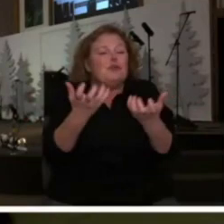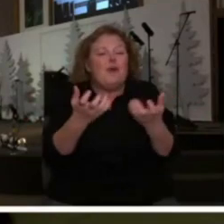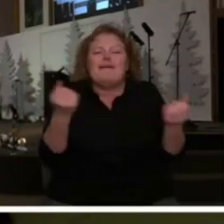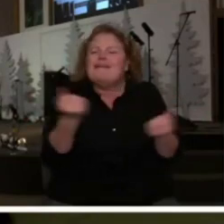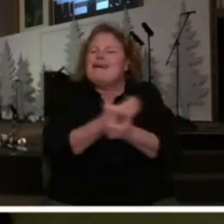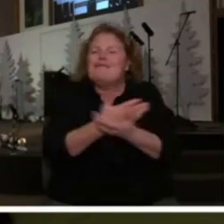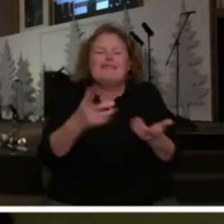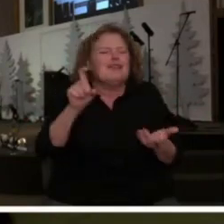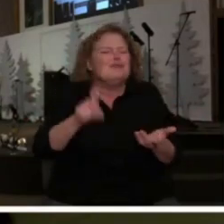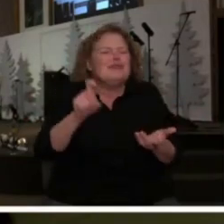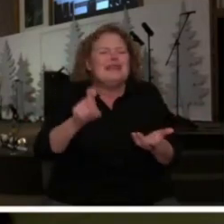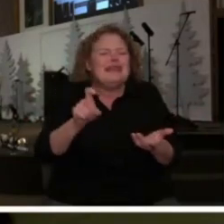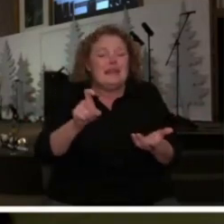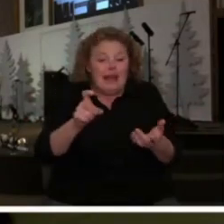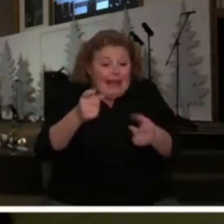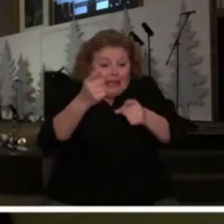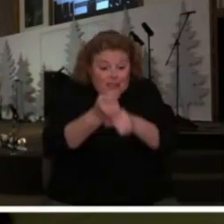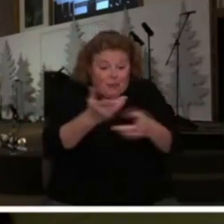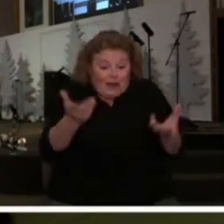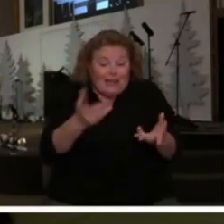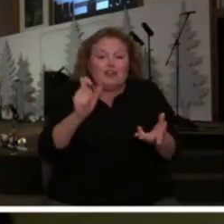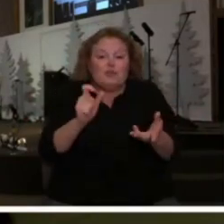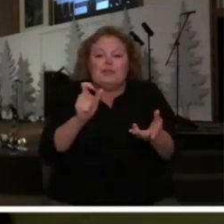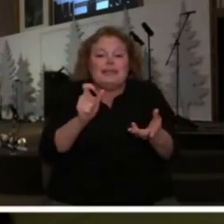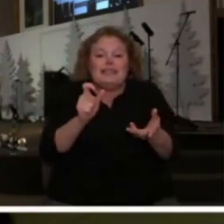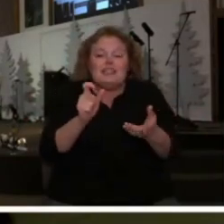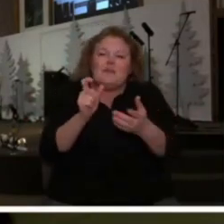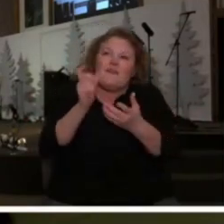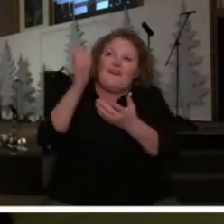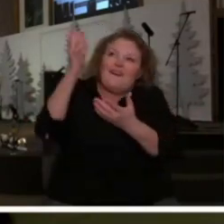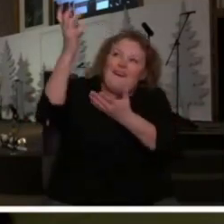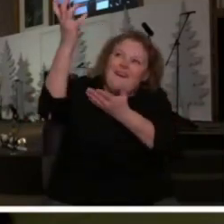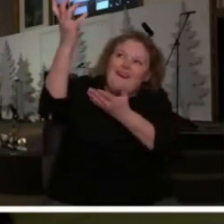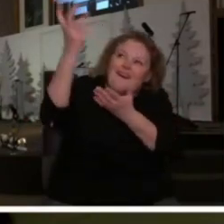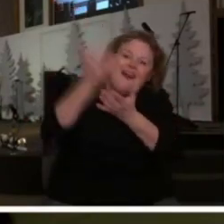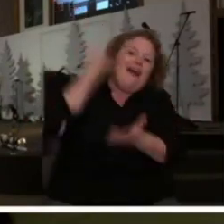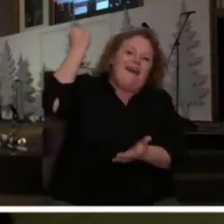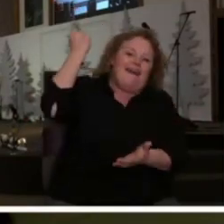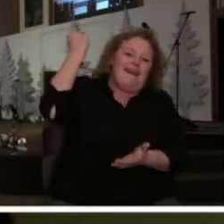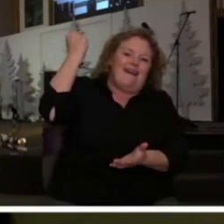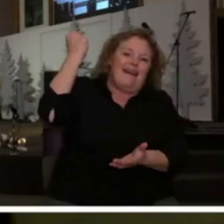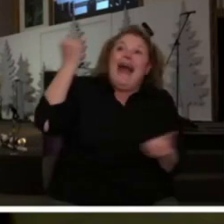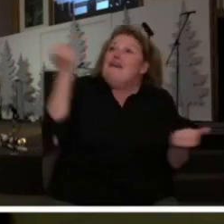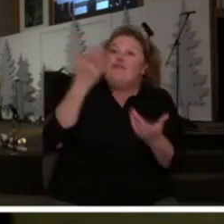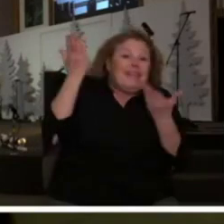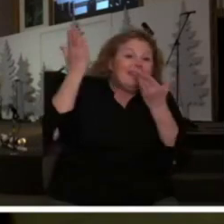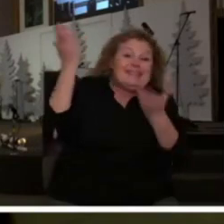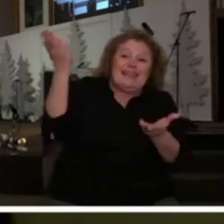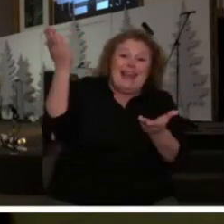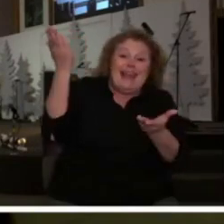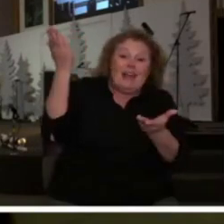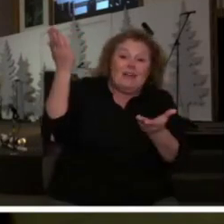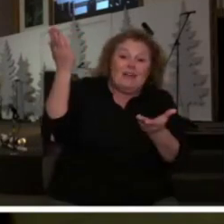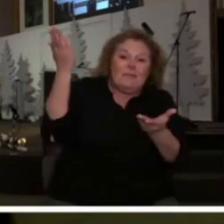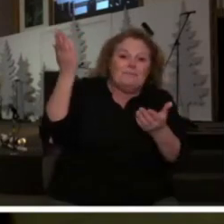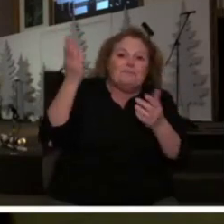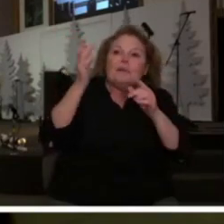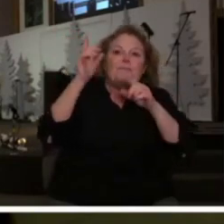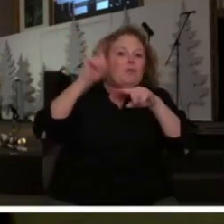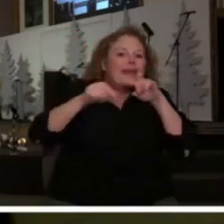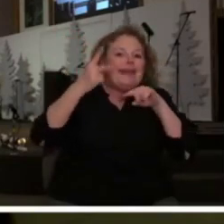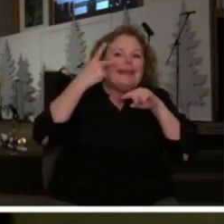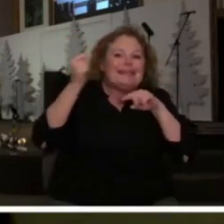Spirit is within reach? You just need to reach over and take it. Everything you need is there. It's just on the supernatural